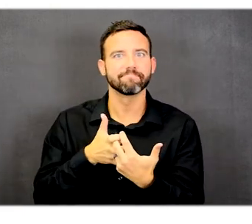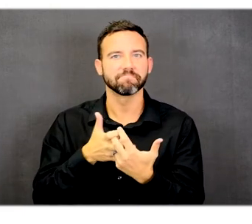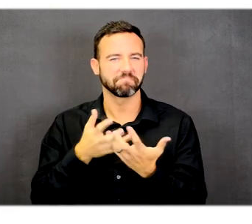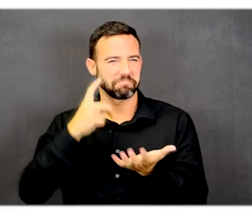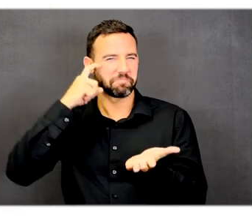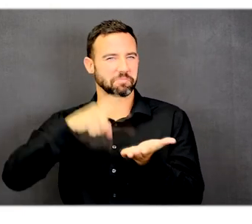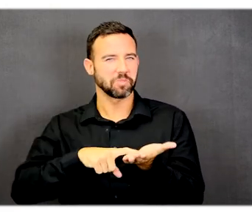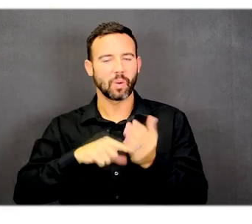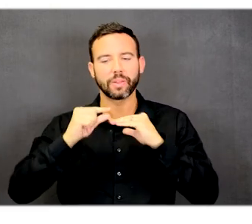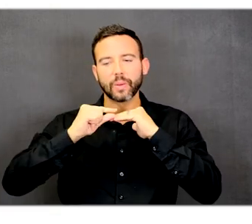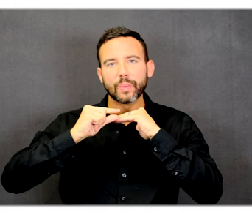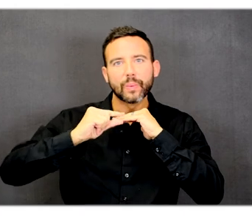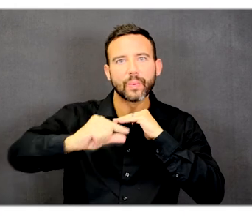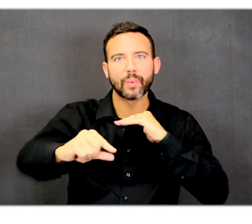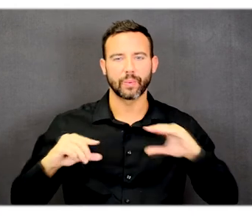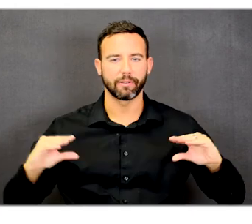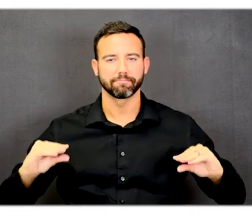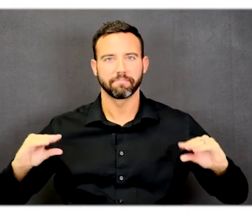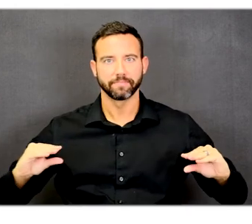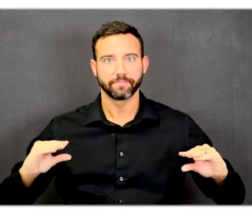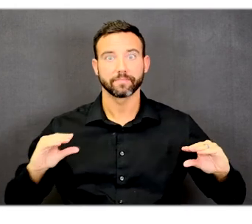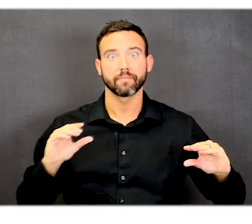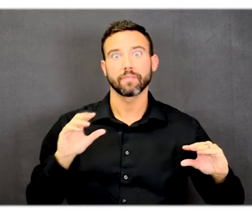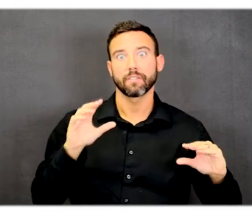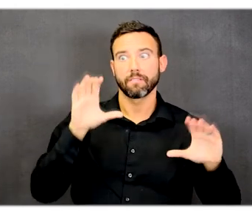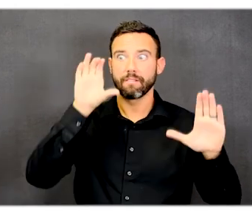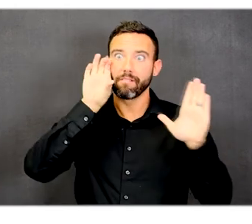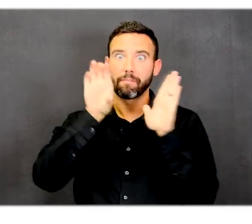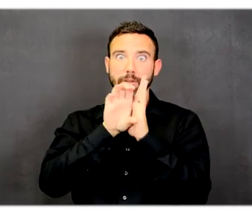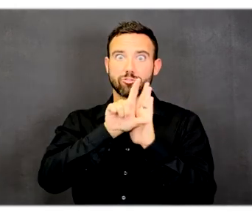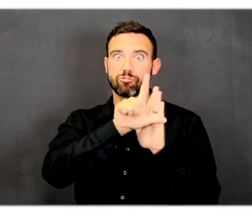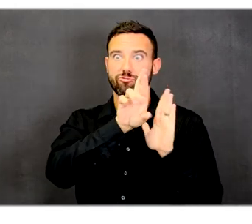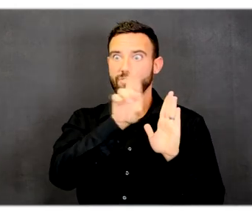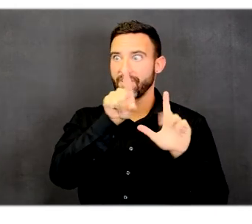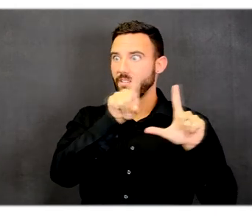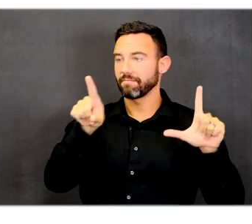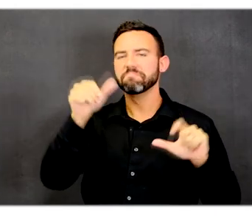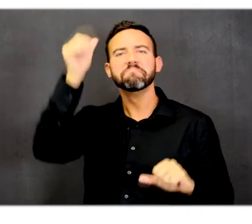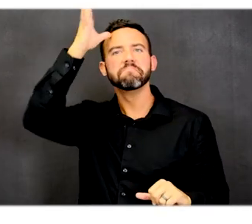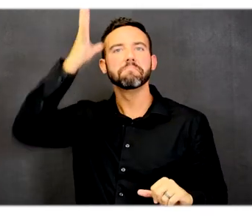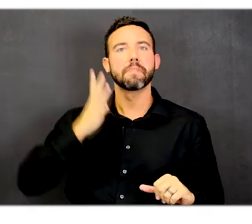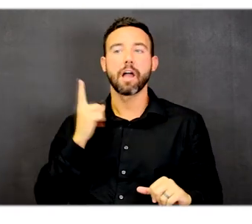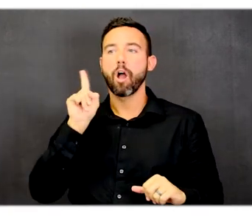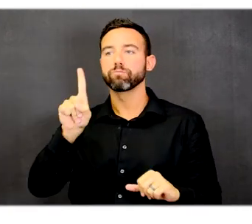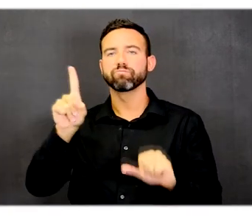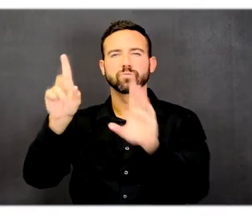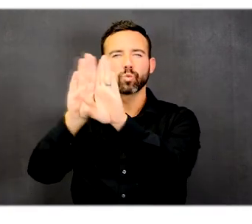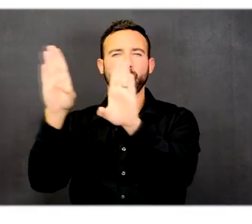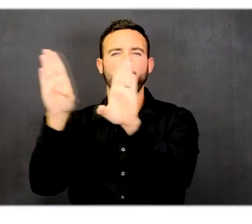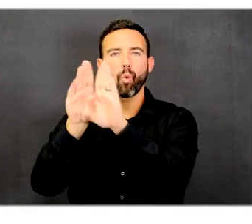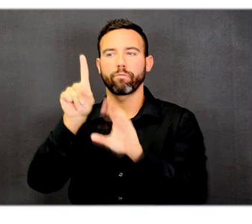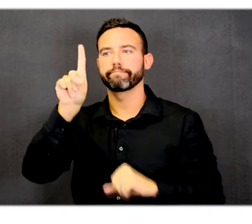In the picture on the right, a man is standing in front of a doorway. There is an accent color